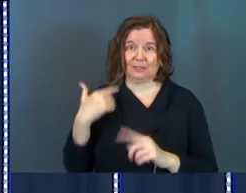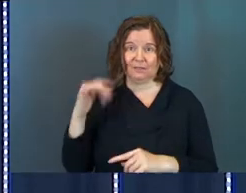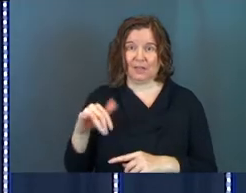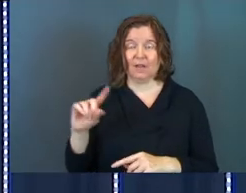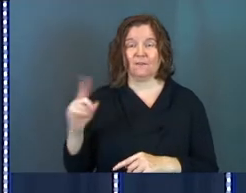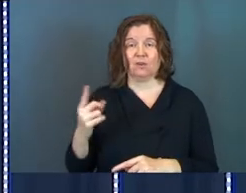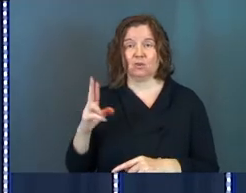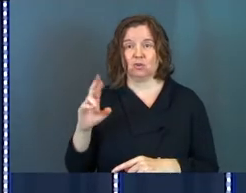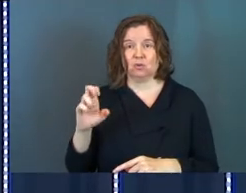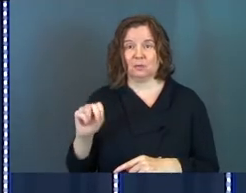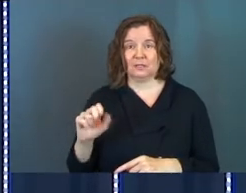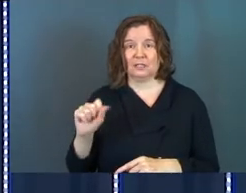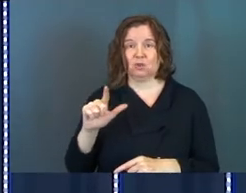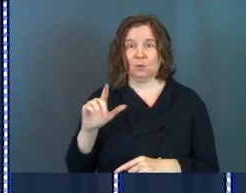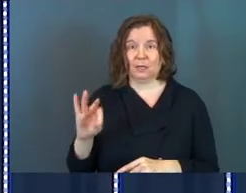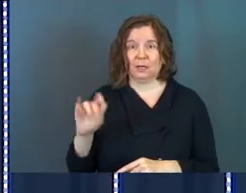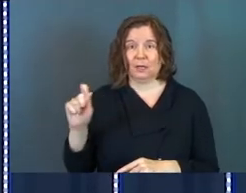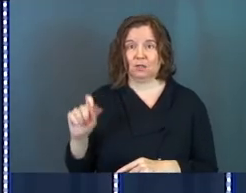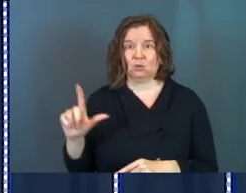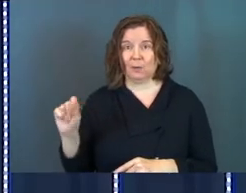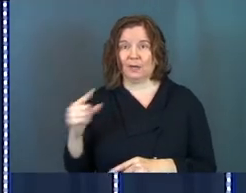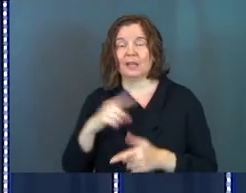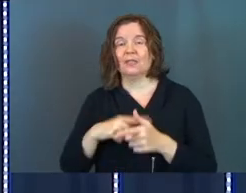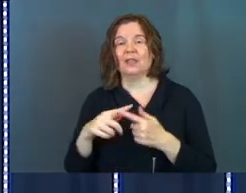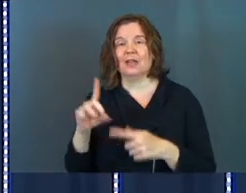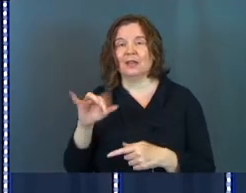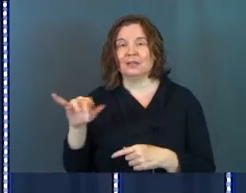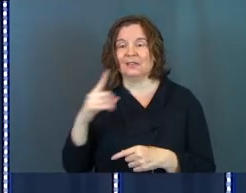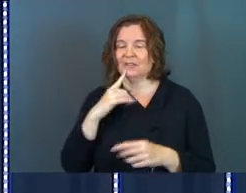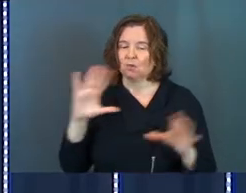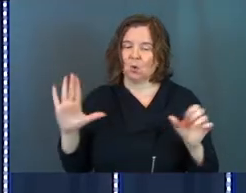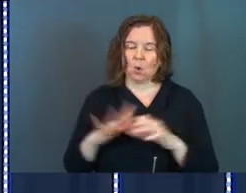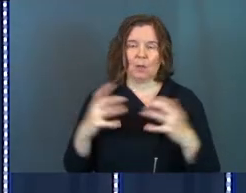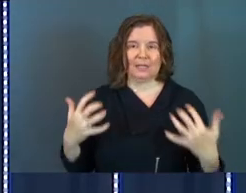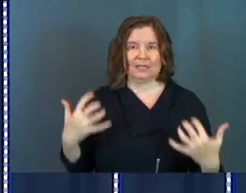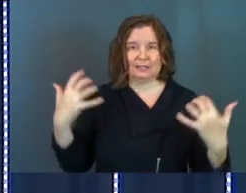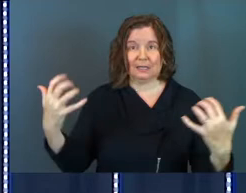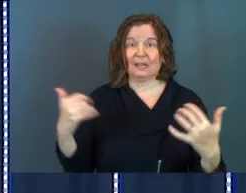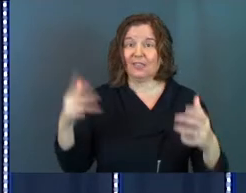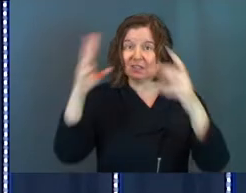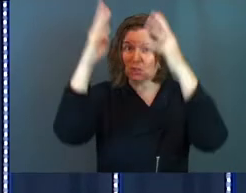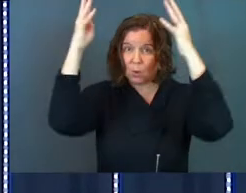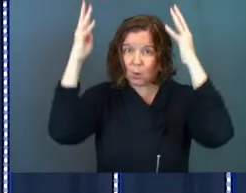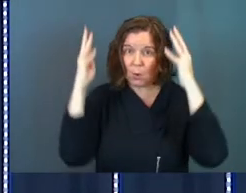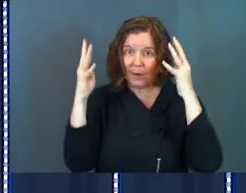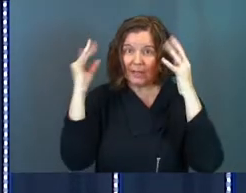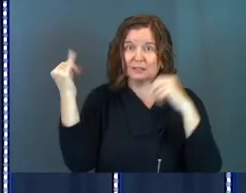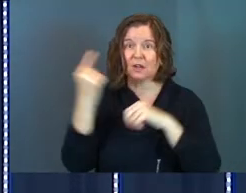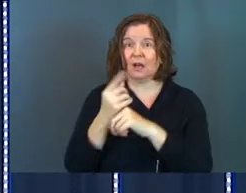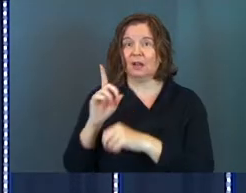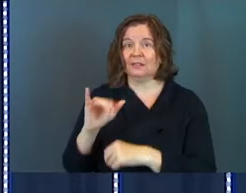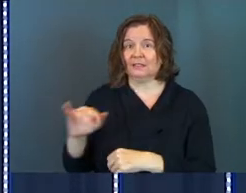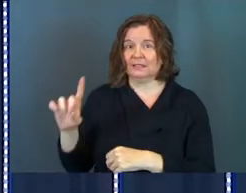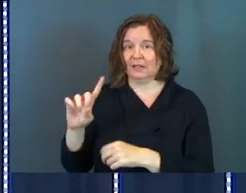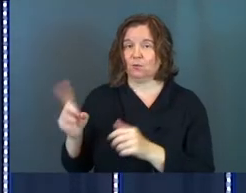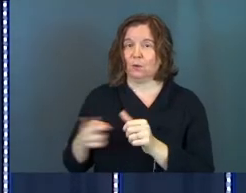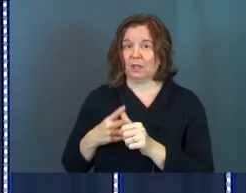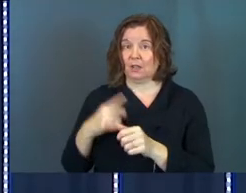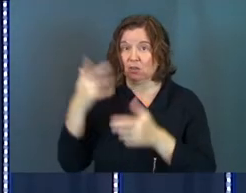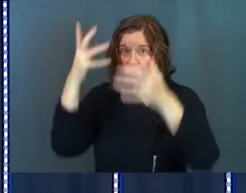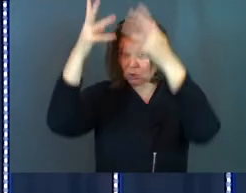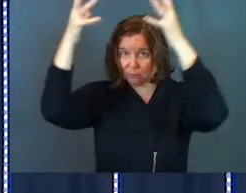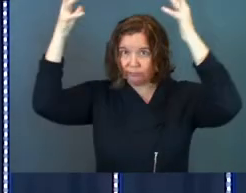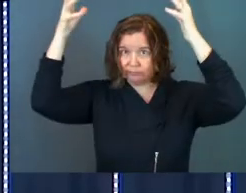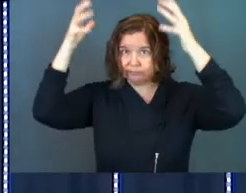1 Corinthians 29, 20. It says, Then David said to the whole assembly. Now, this is the coronation day of David. It's when they would have put the